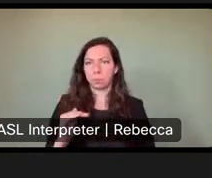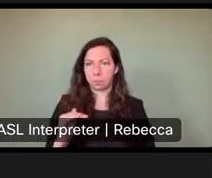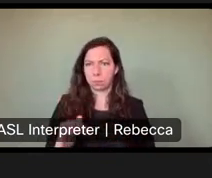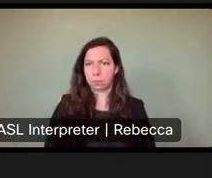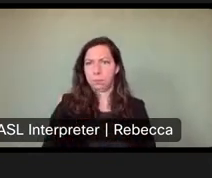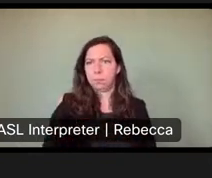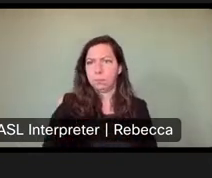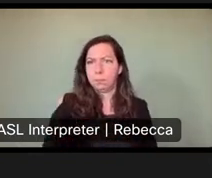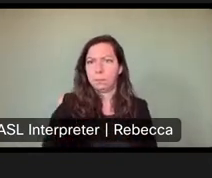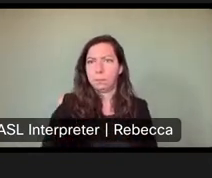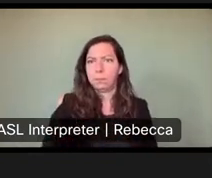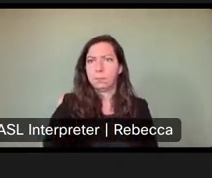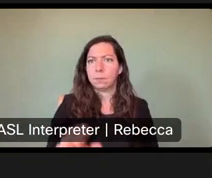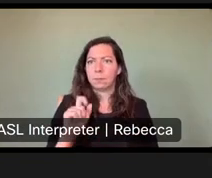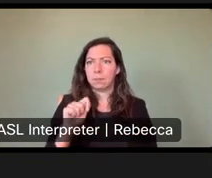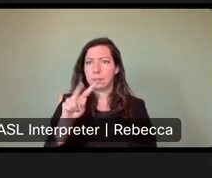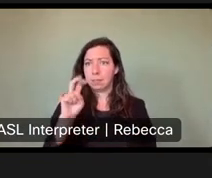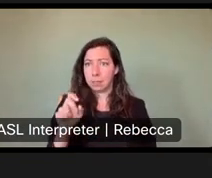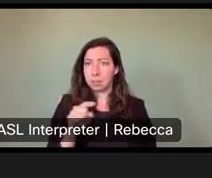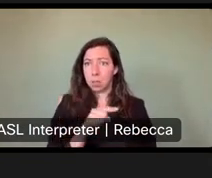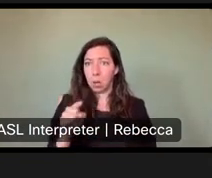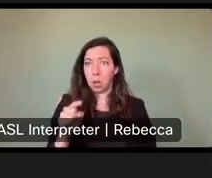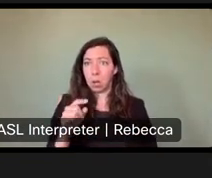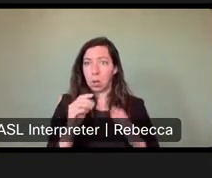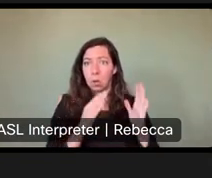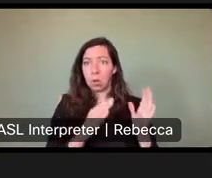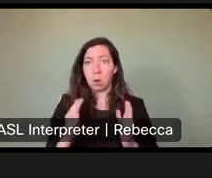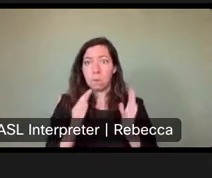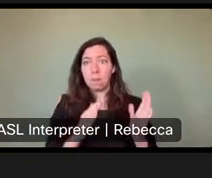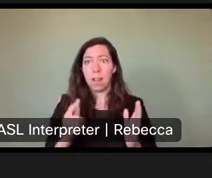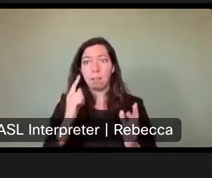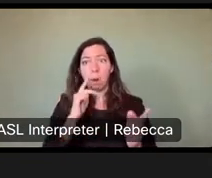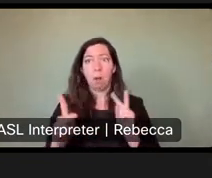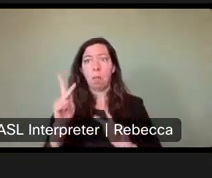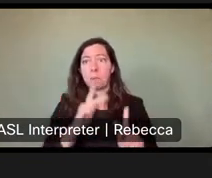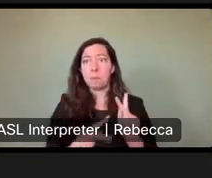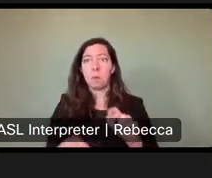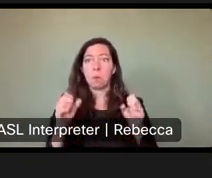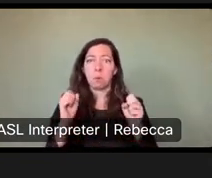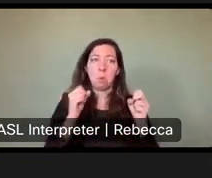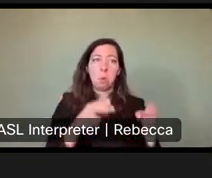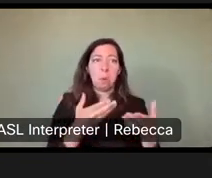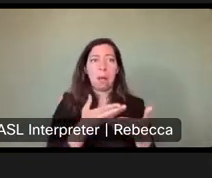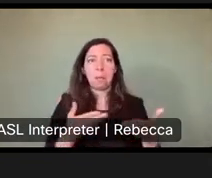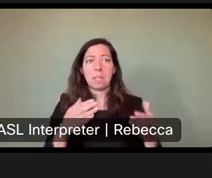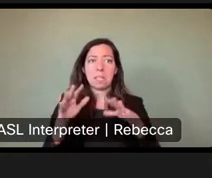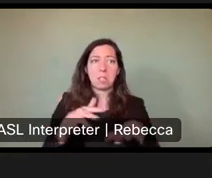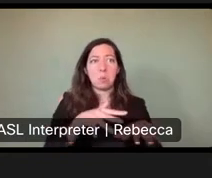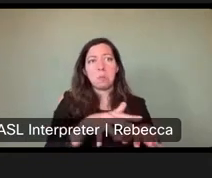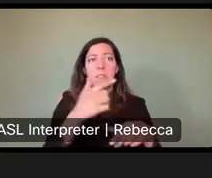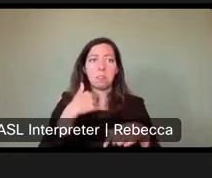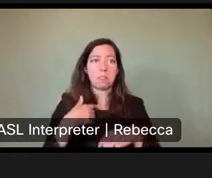Steve says, are you prepared for all the food people will dump in our rivers and creeks? When you start charging $10 for a dump.